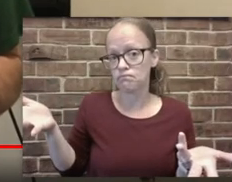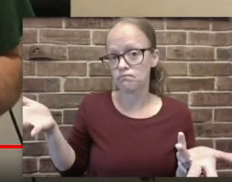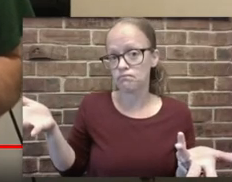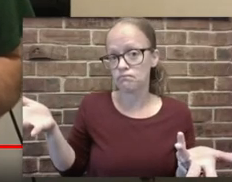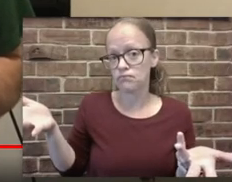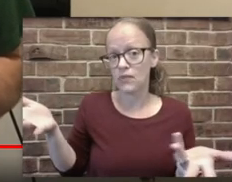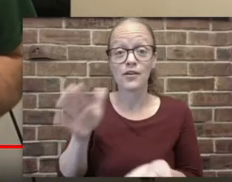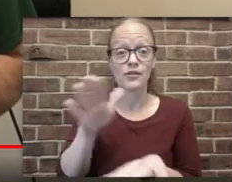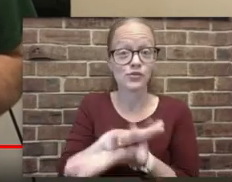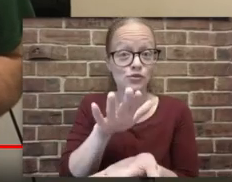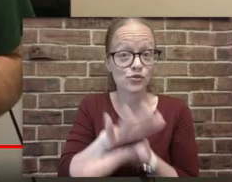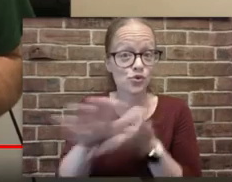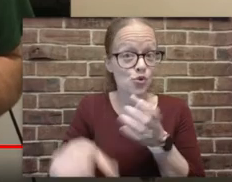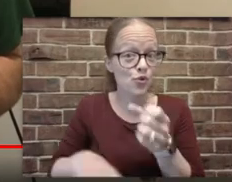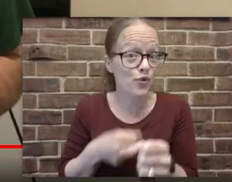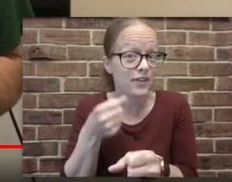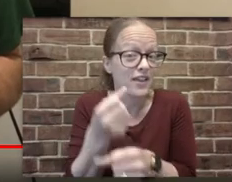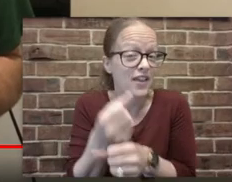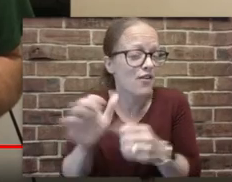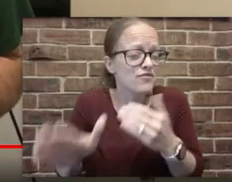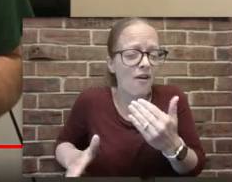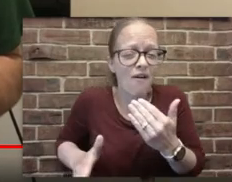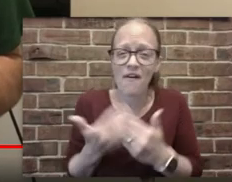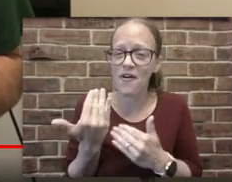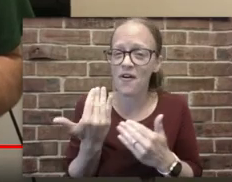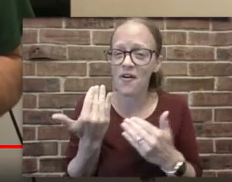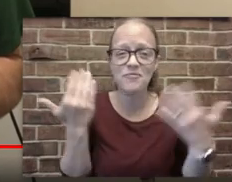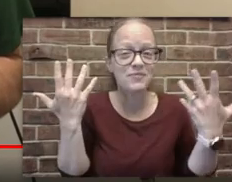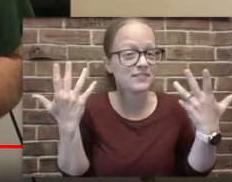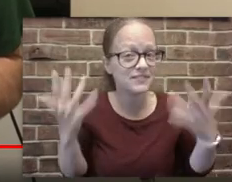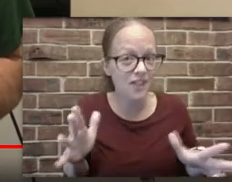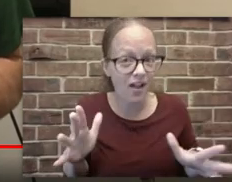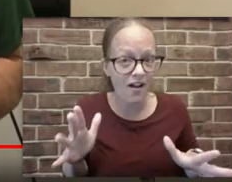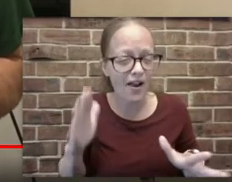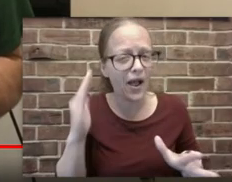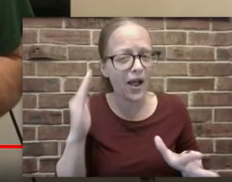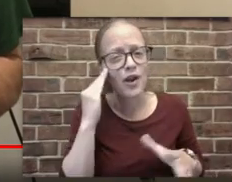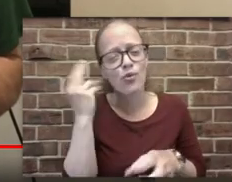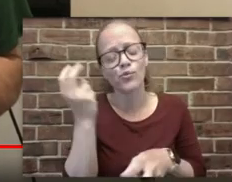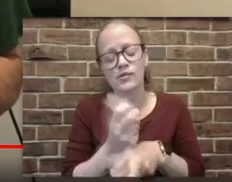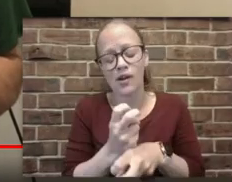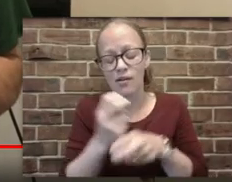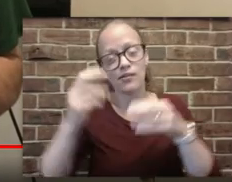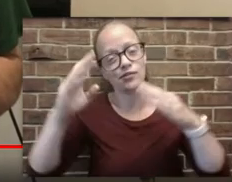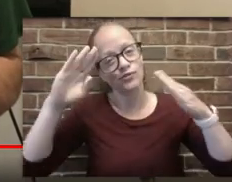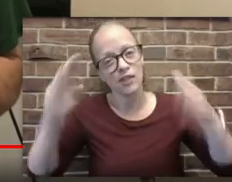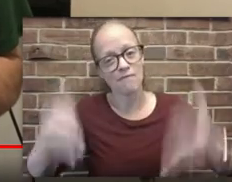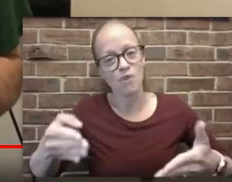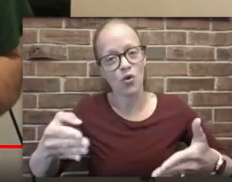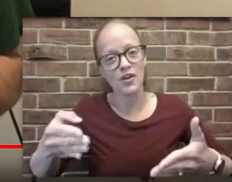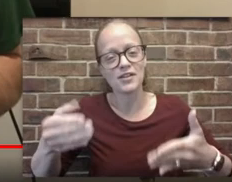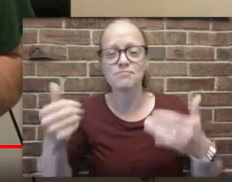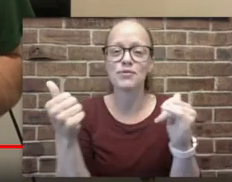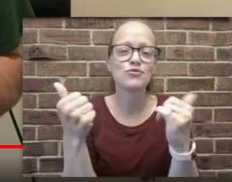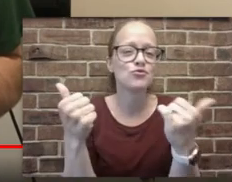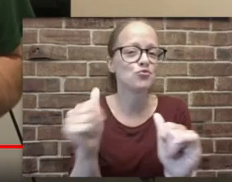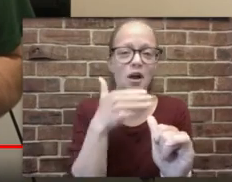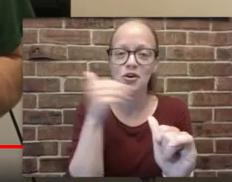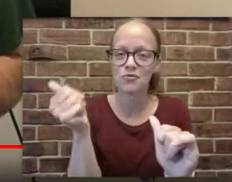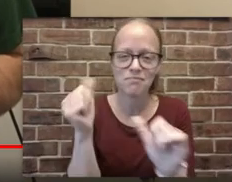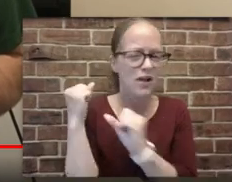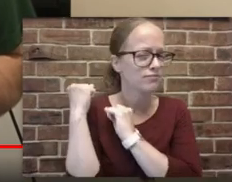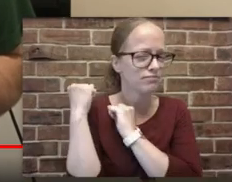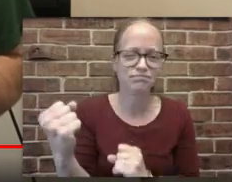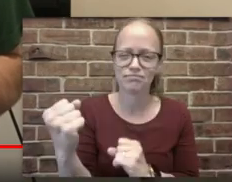are definitely winding down the school year. I know it's tough to stay focused, but I encourage you to do so. Given the circumstances, do your best to finish